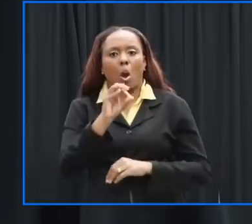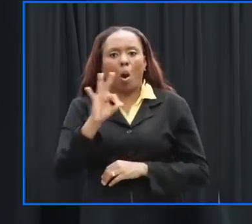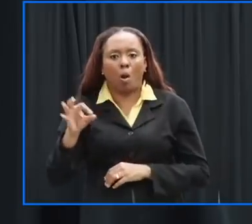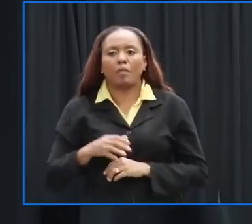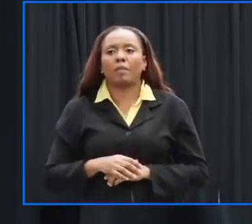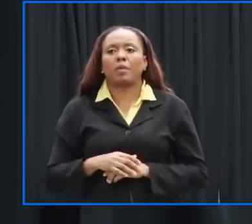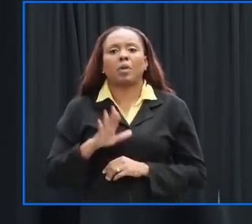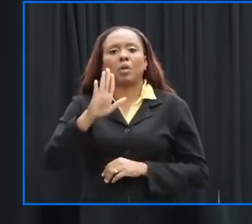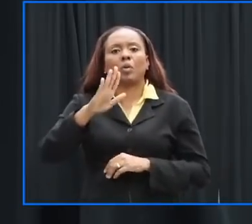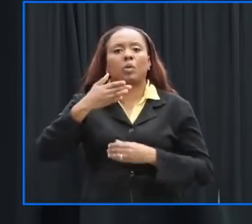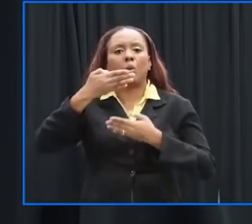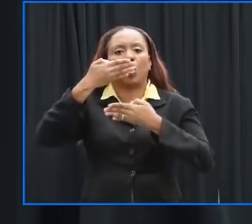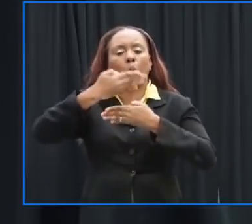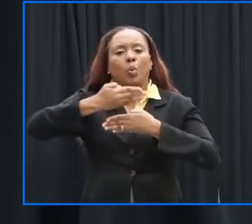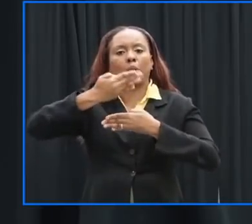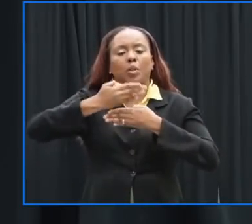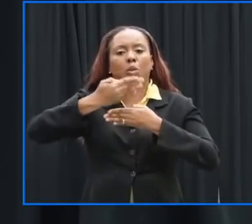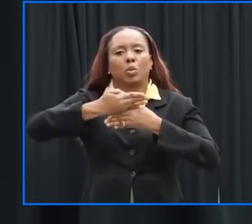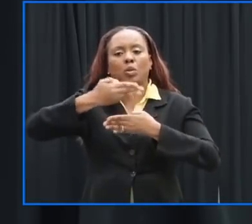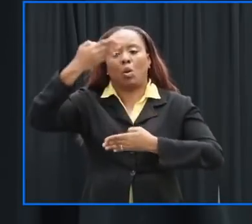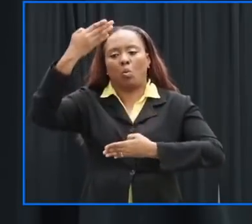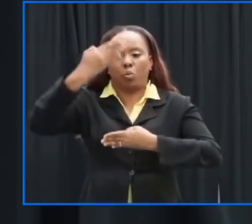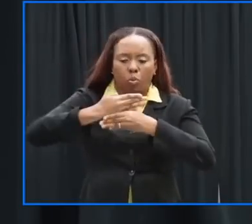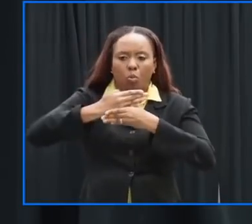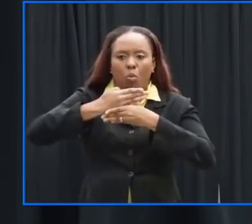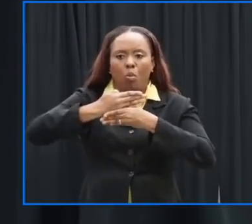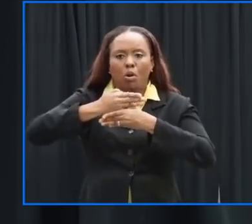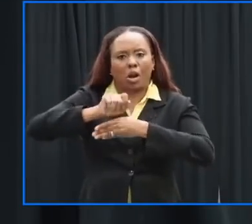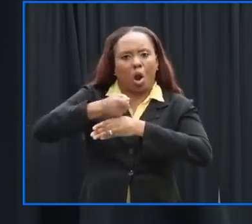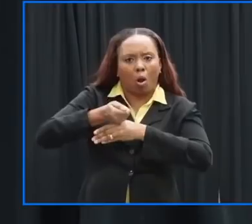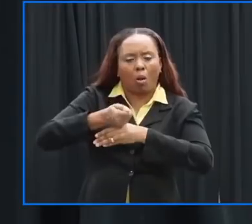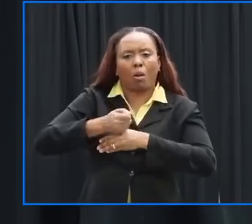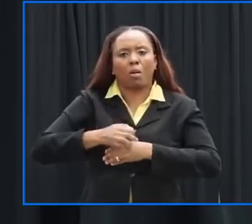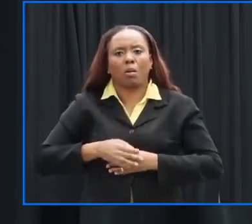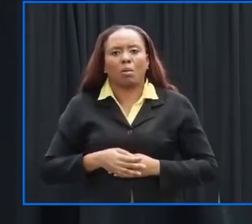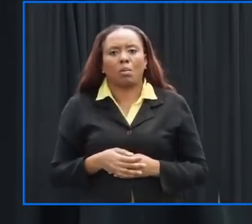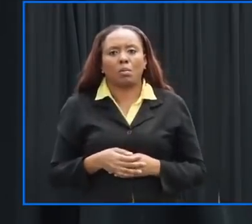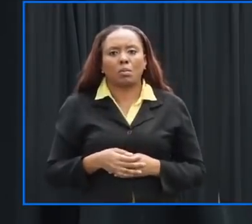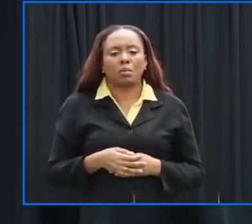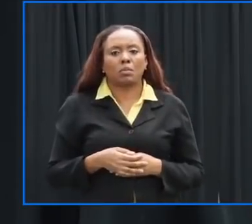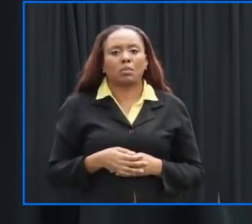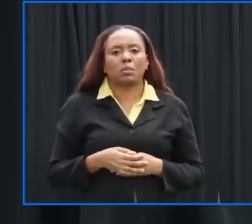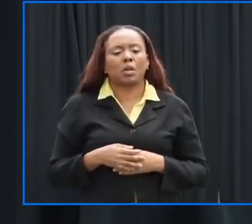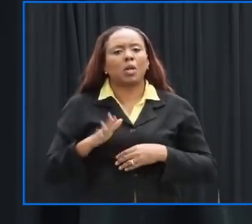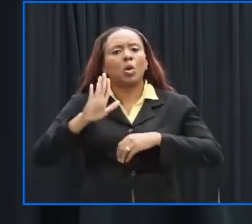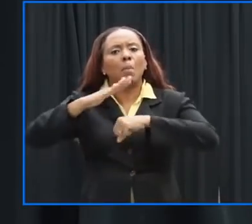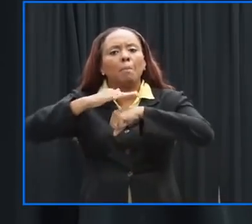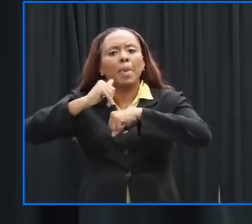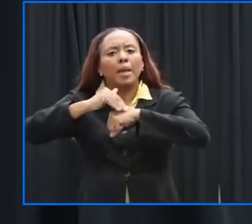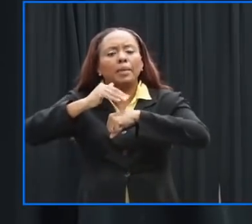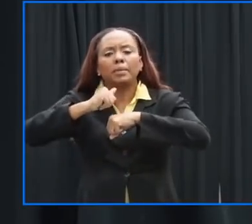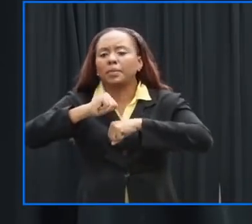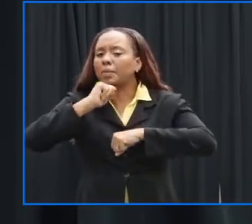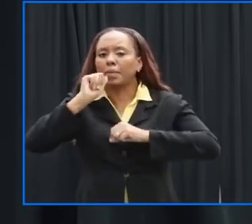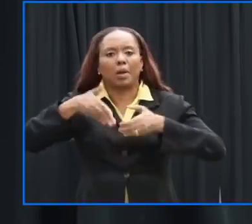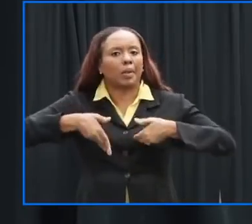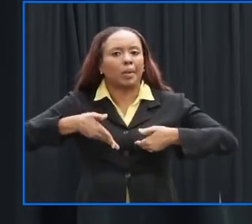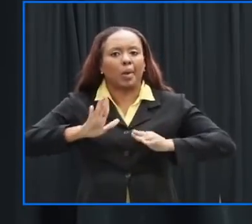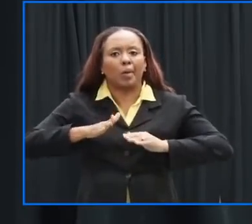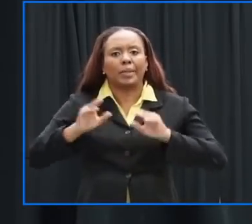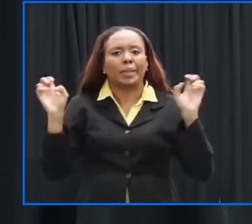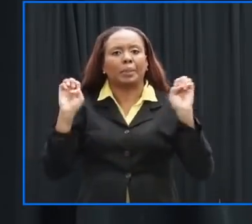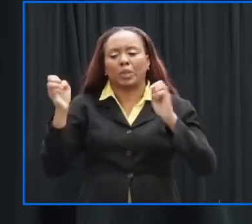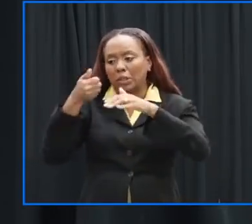lock all your windows and make sure all these things are for pets their pets are not allowed in the emergency